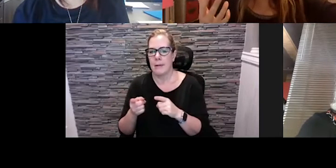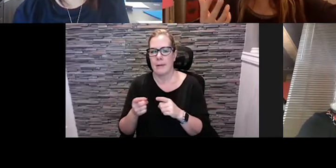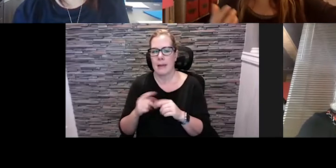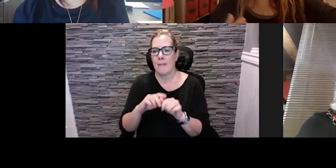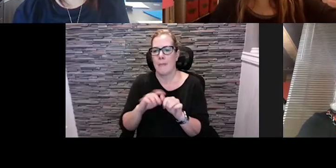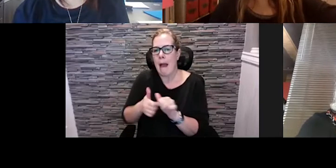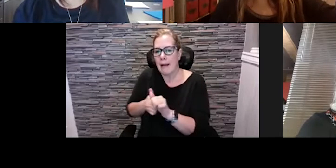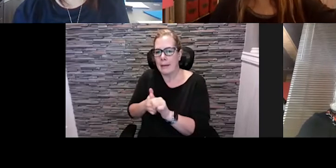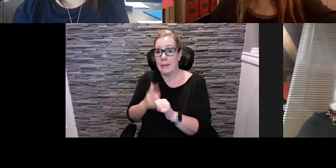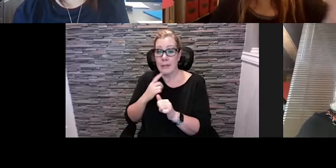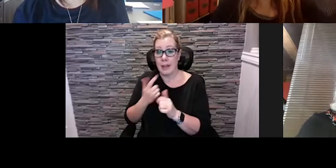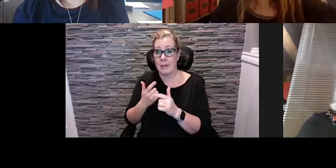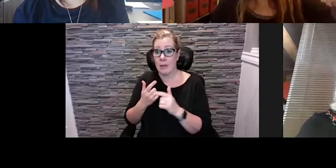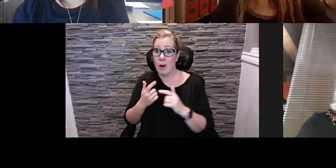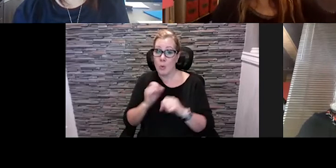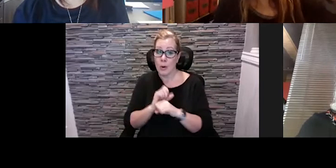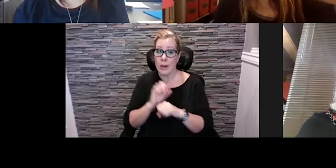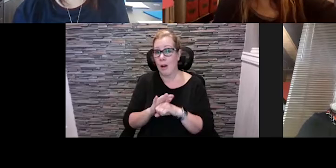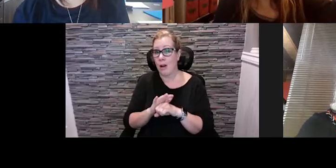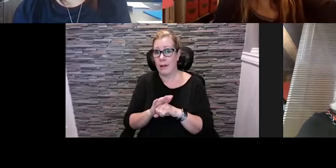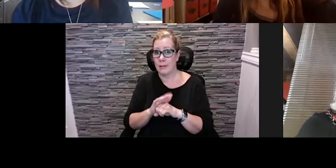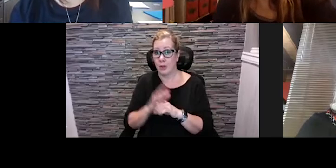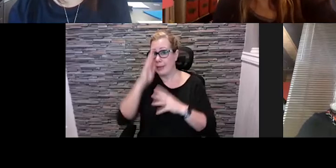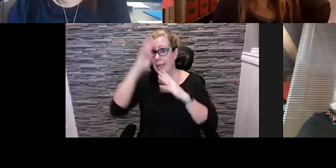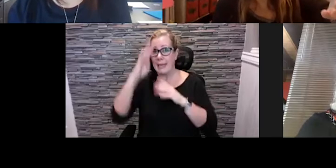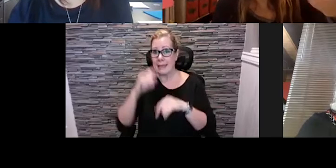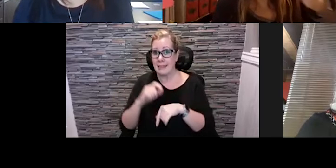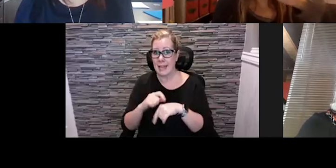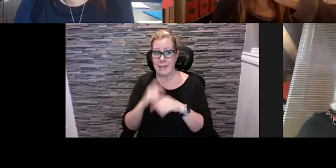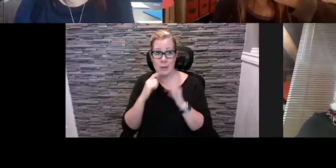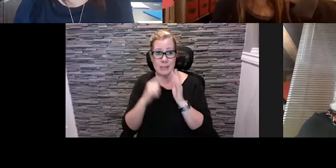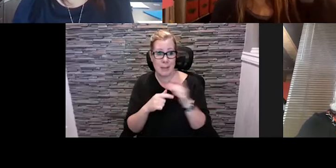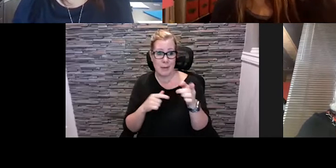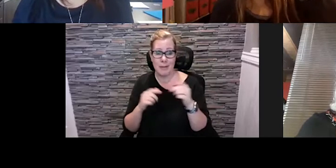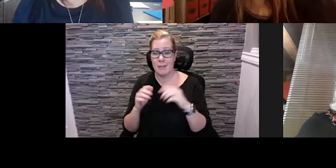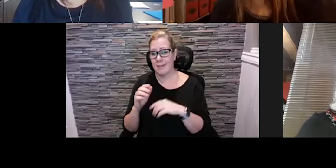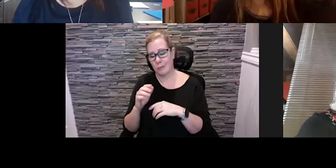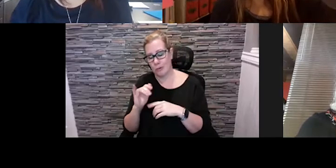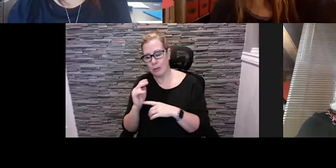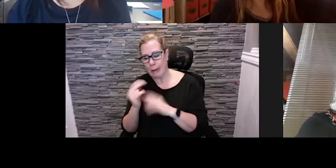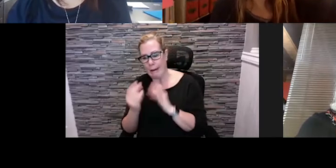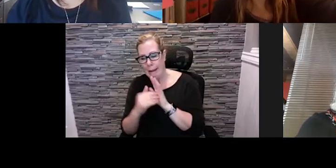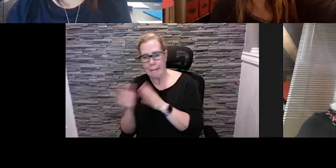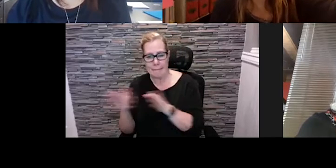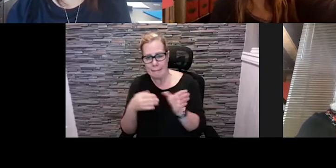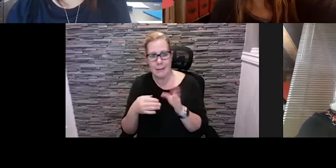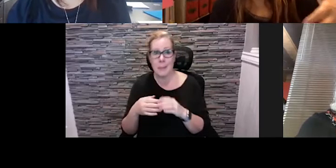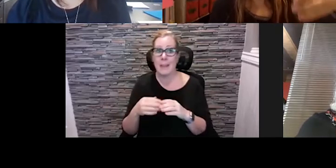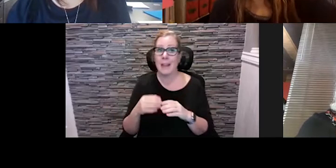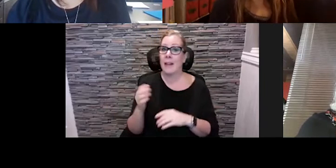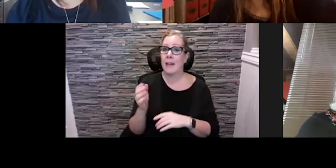these moments so I'm picking on Jen today uh the Calgary Downtown Association is putting on the Glow Festival